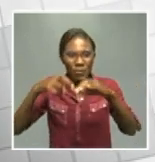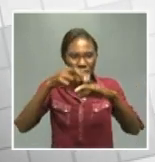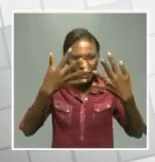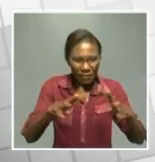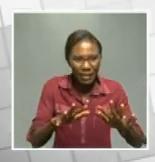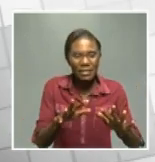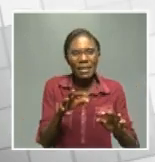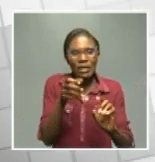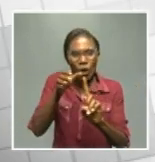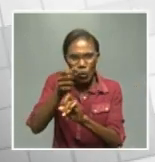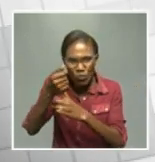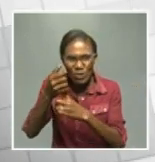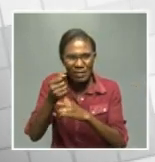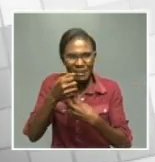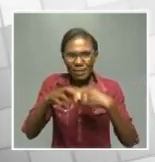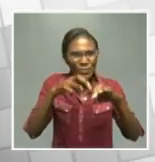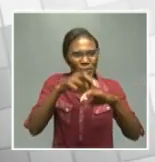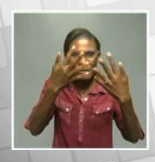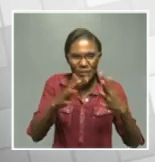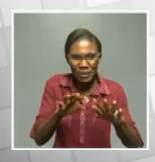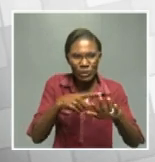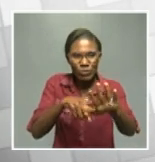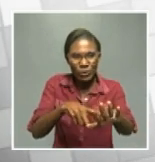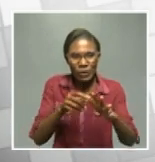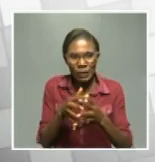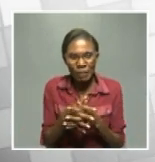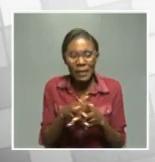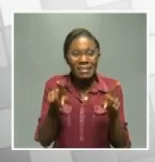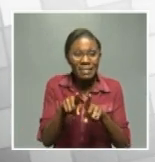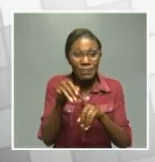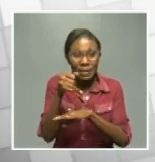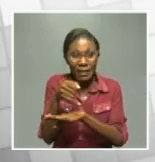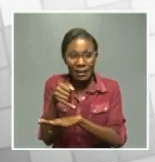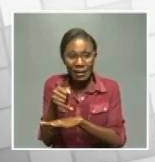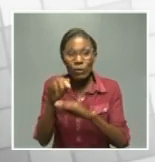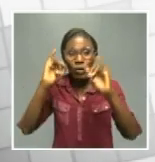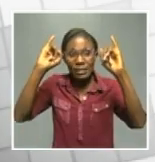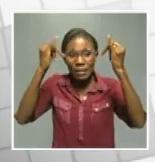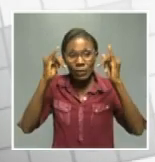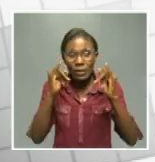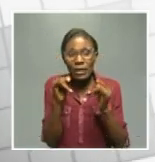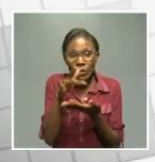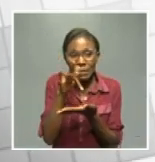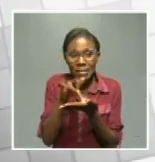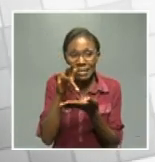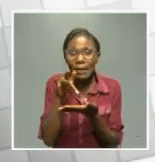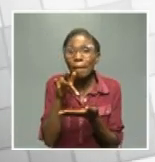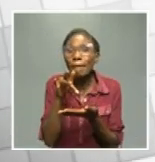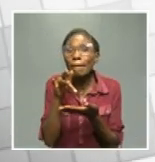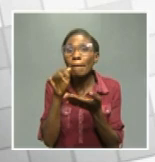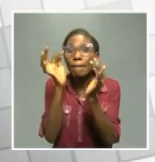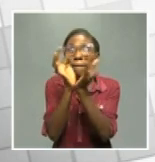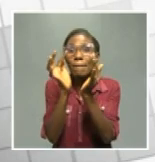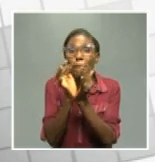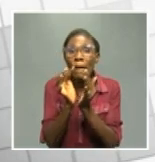for tomorrow this goes also to the same areas like in in town at the city center where there are bars